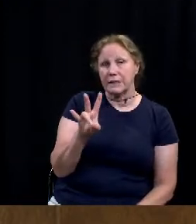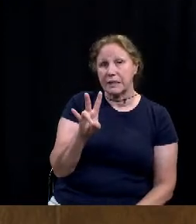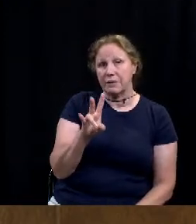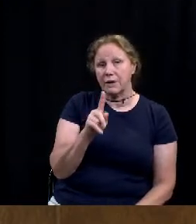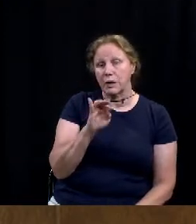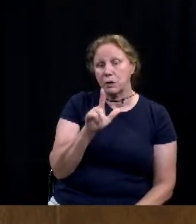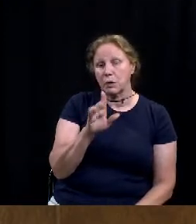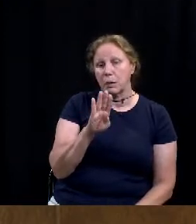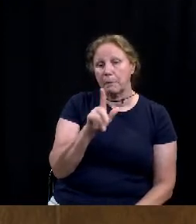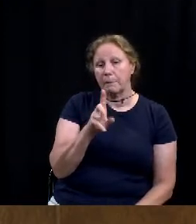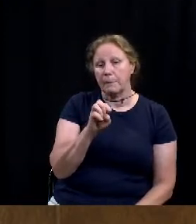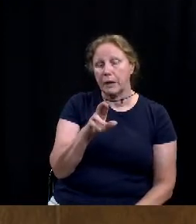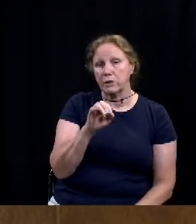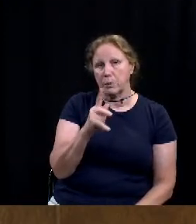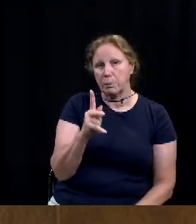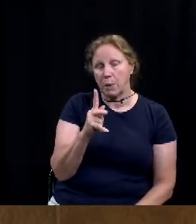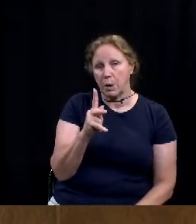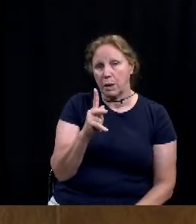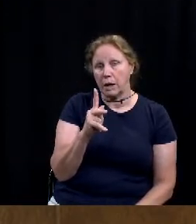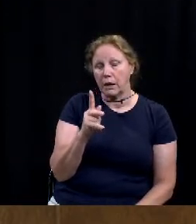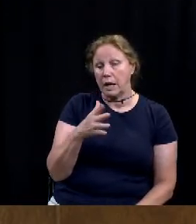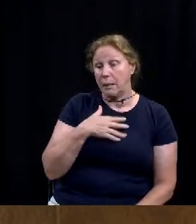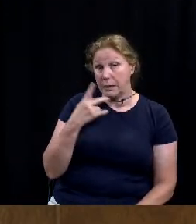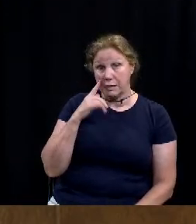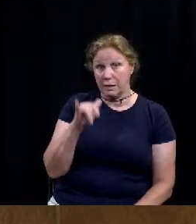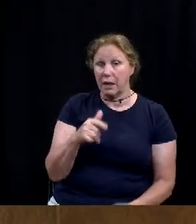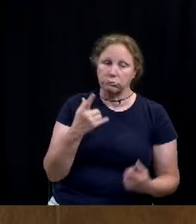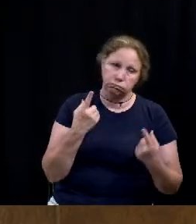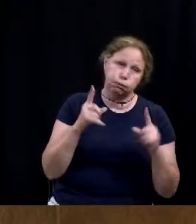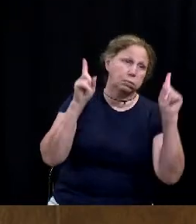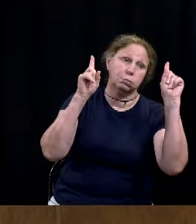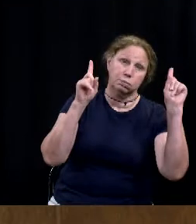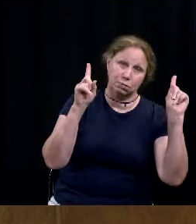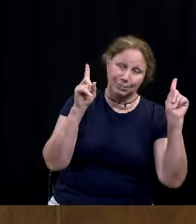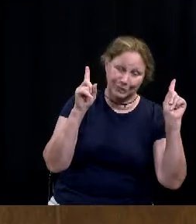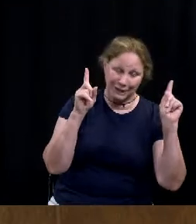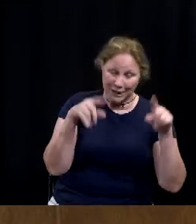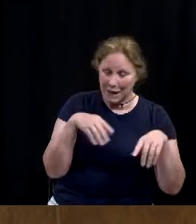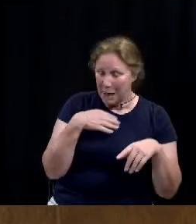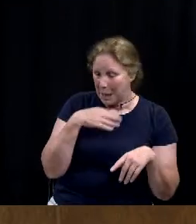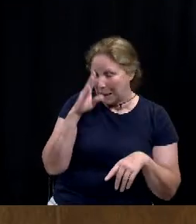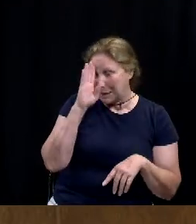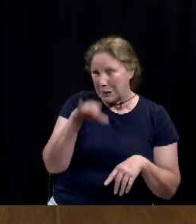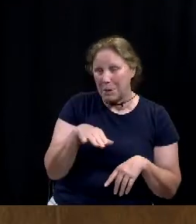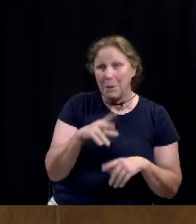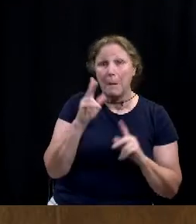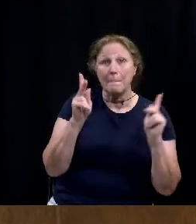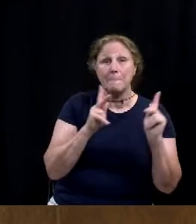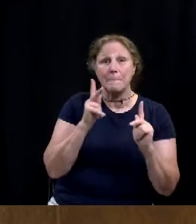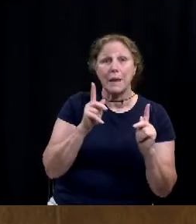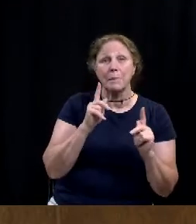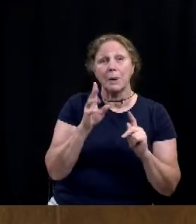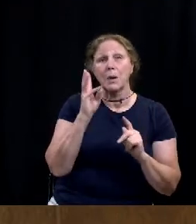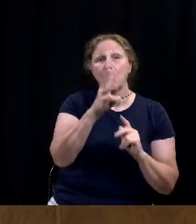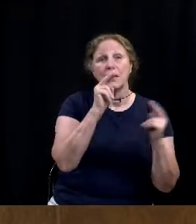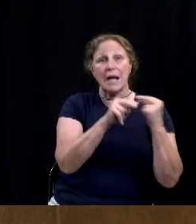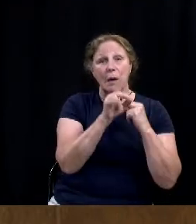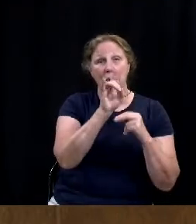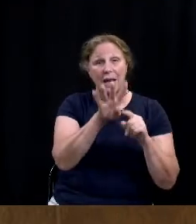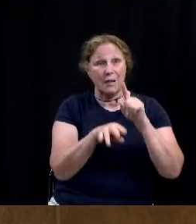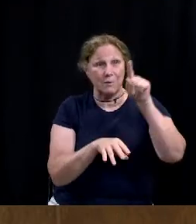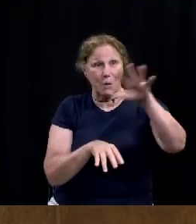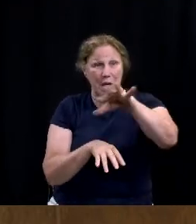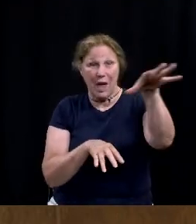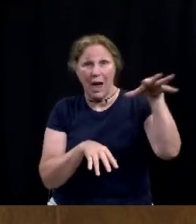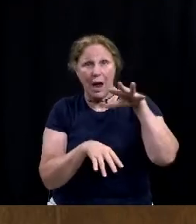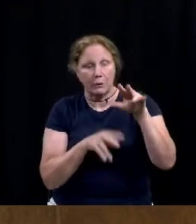Park. Just happy to see this coming to fruition. I know the folks in West Highway 84 neighborhoods